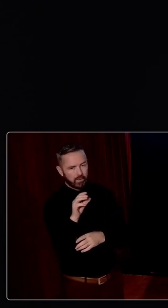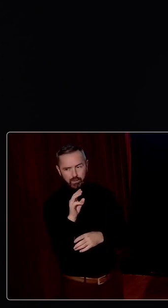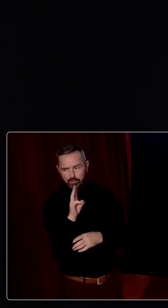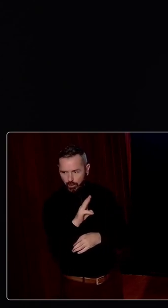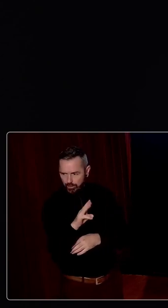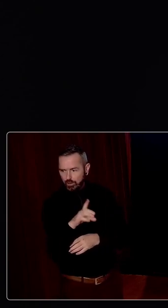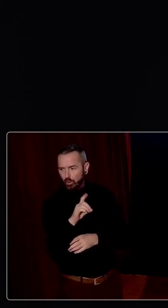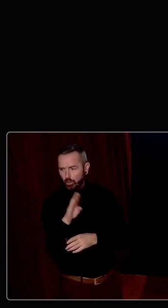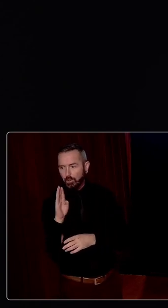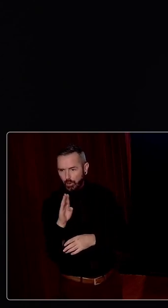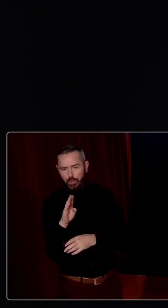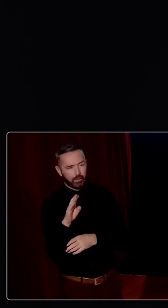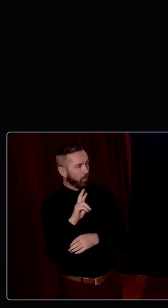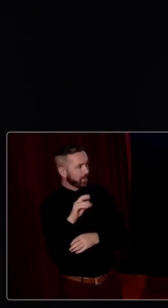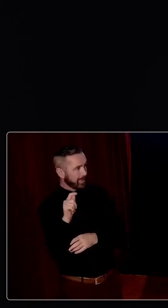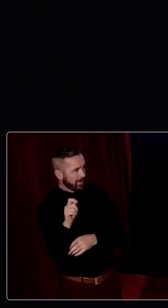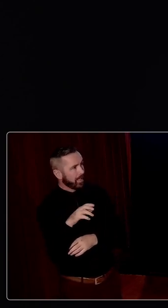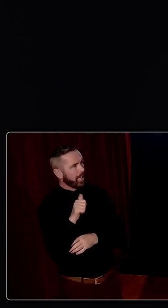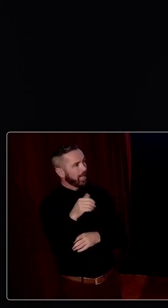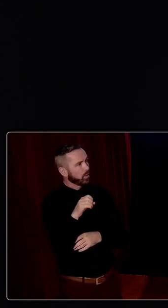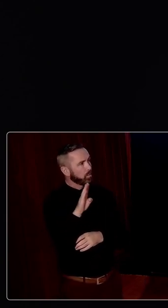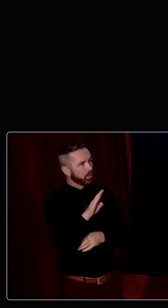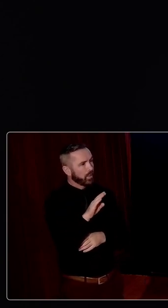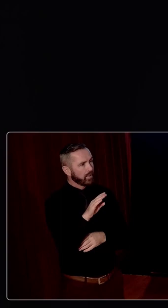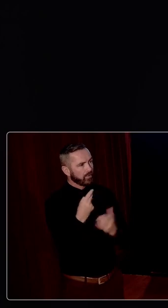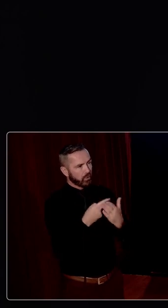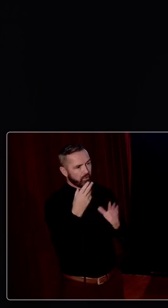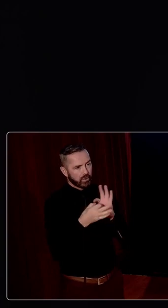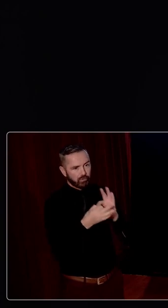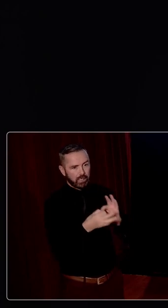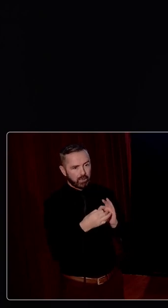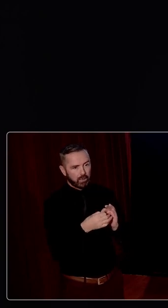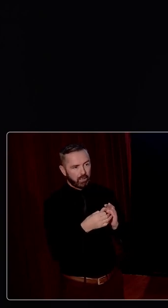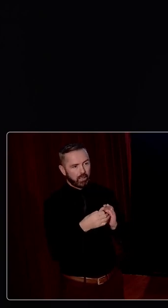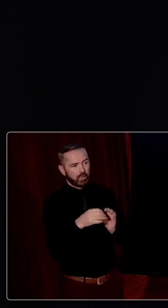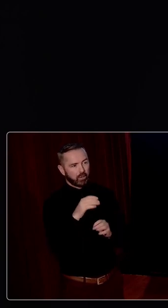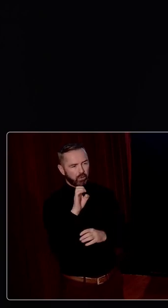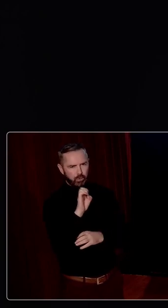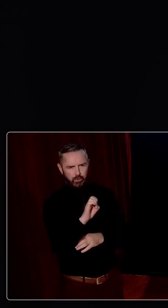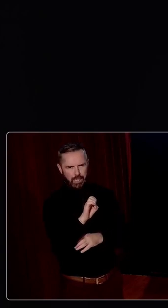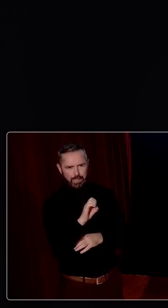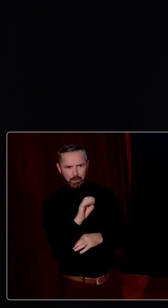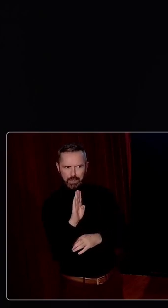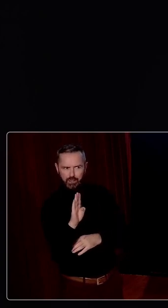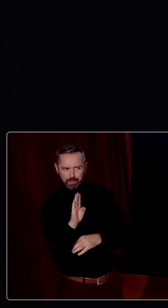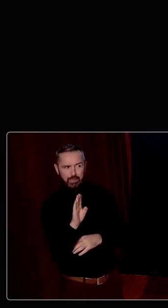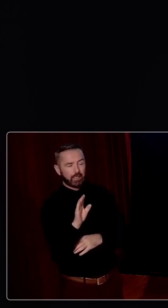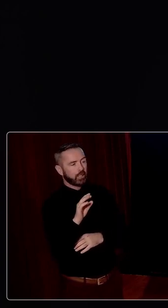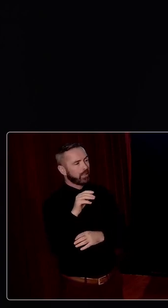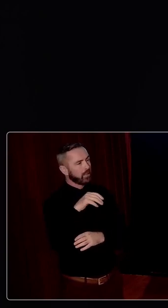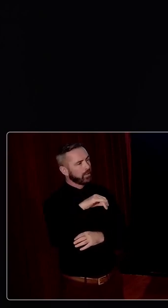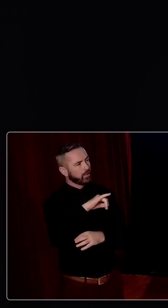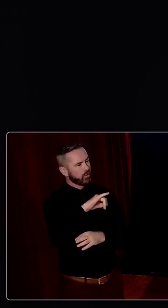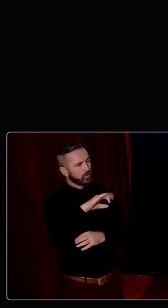Ferriter, Donal Byrne from RTE, Ailish O'Brien from University Relations, Professor Eugenio Biagini, the Honourable